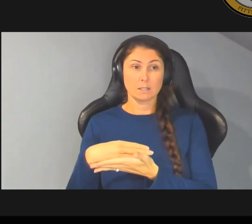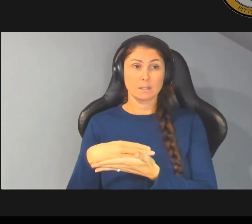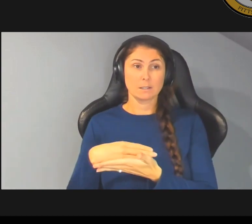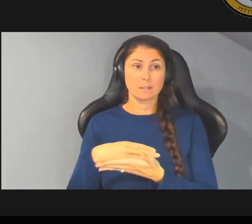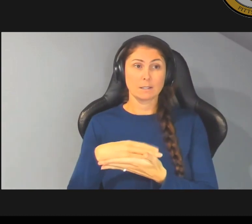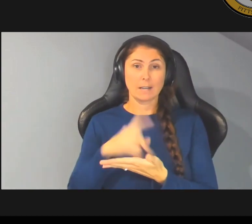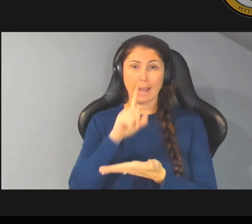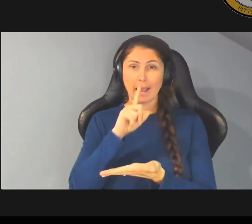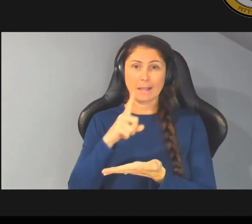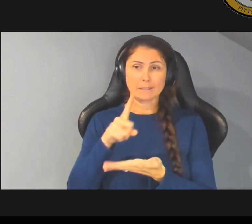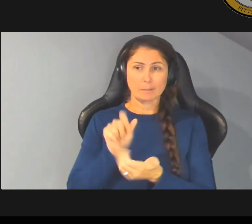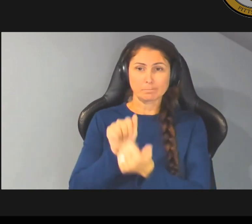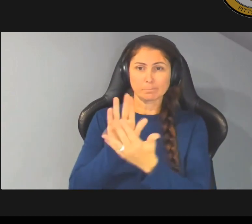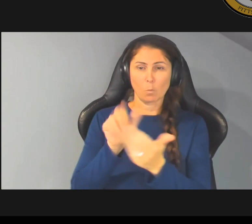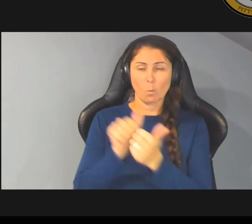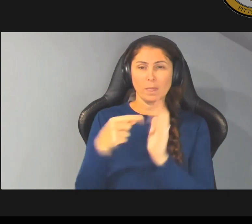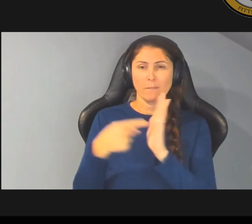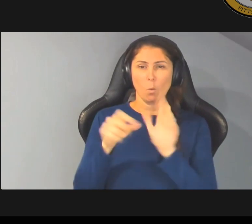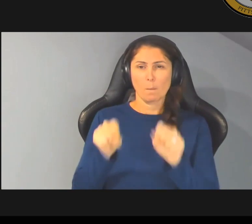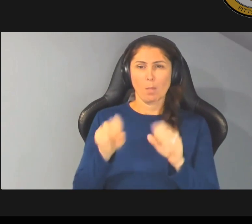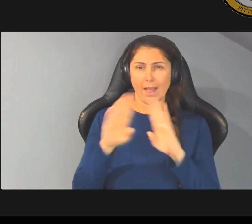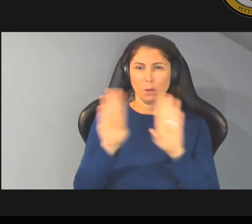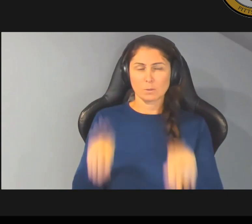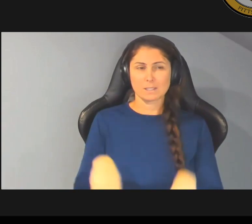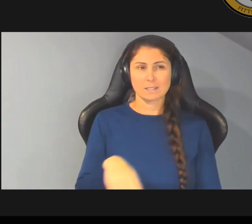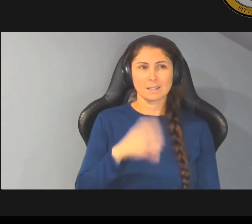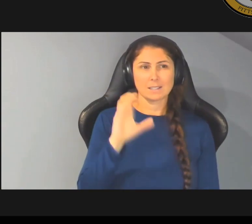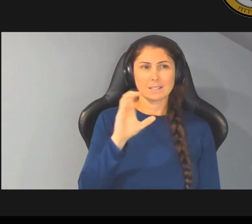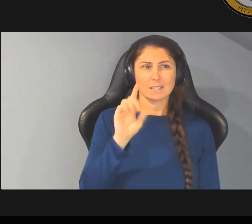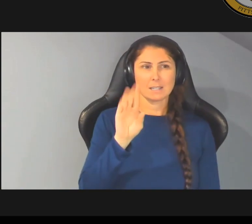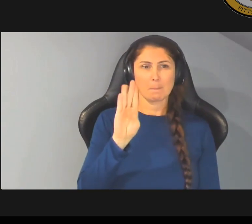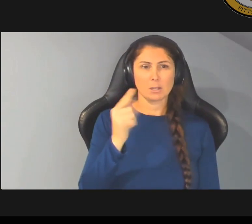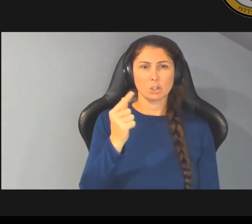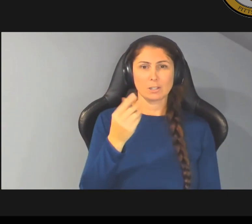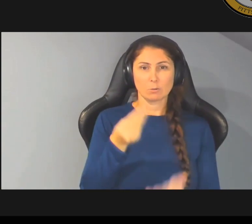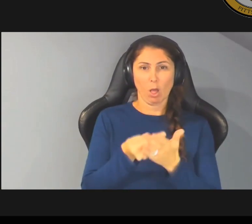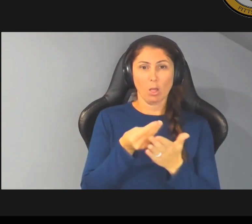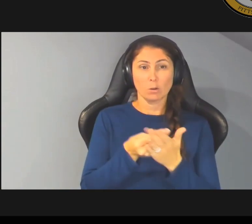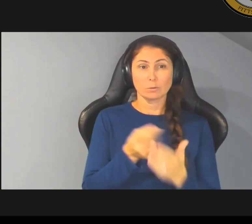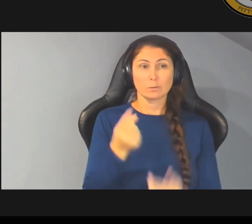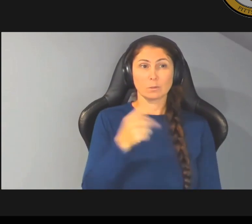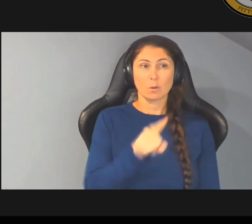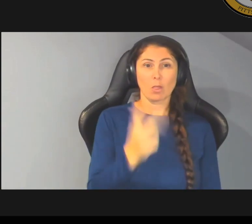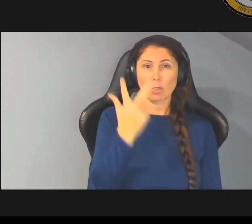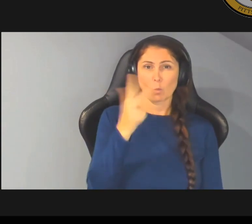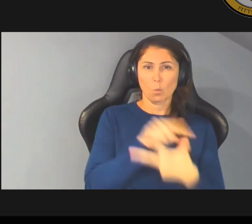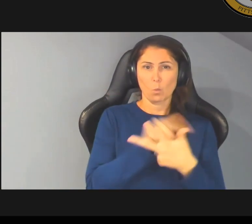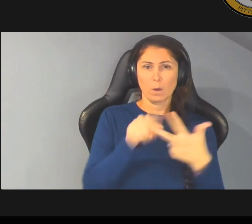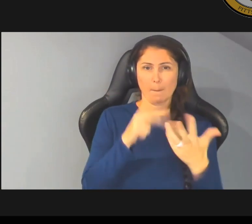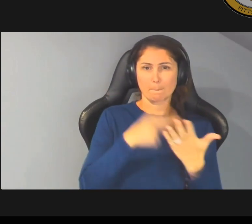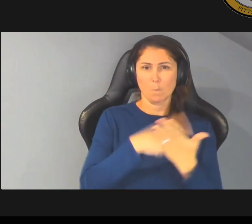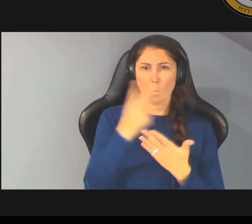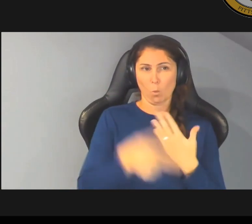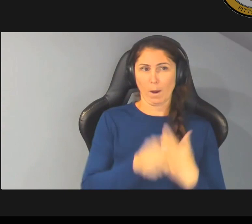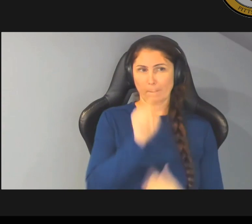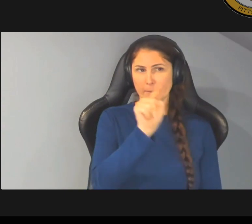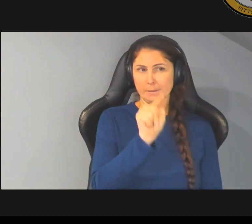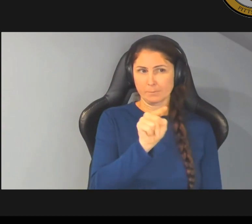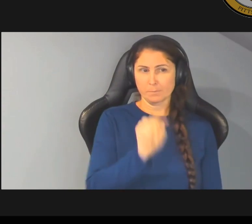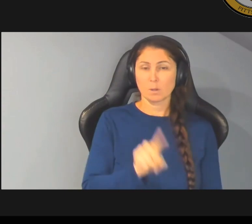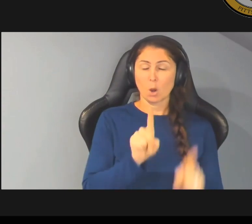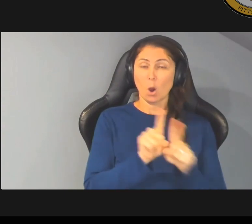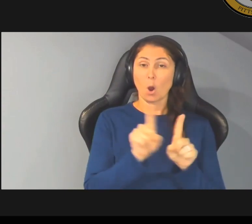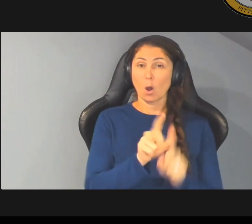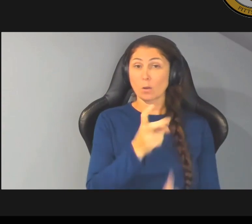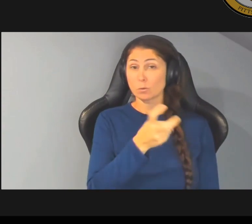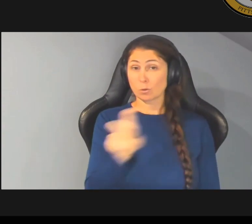affordable housing in the capital budget there are cdbg dollars going towards the three programs listed there and there are also transfers straight